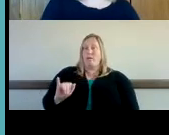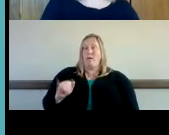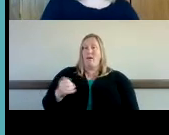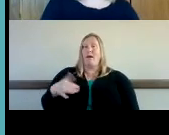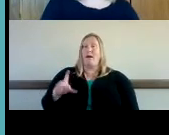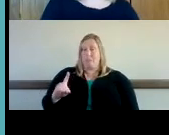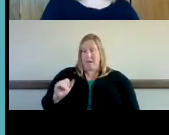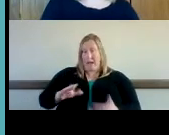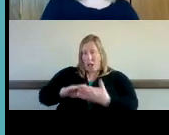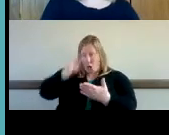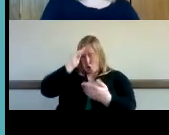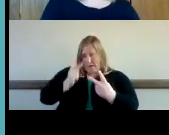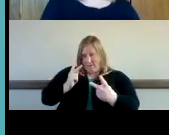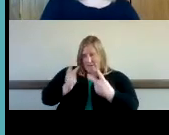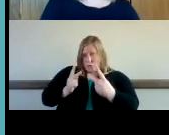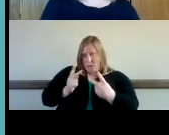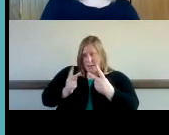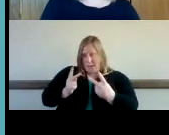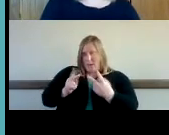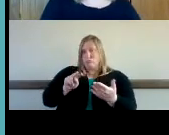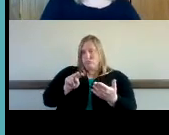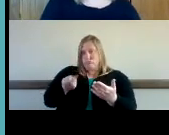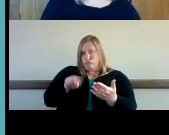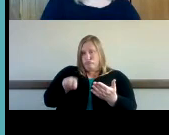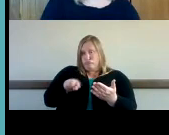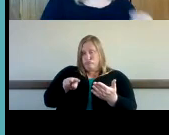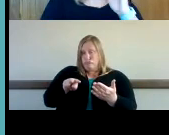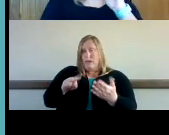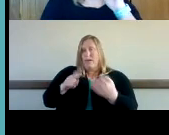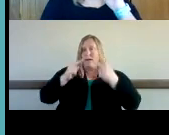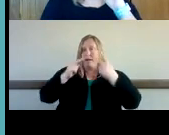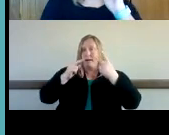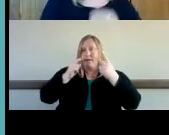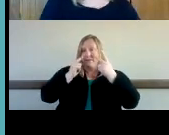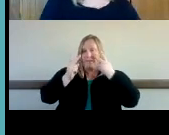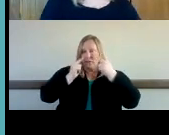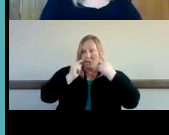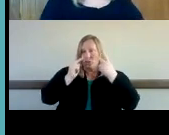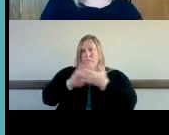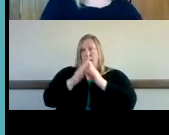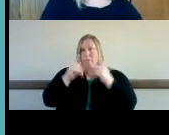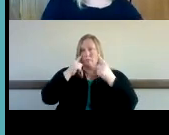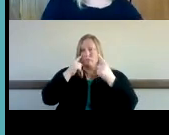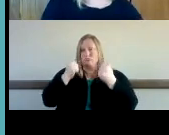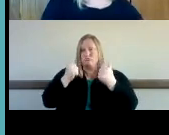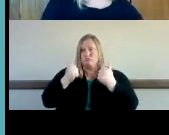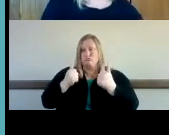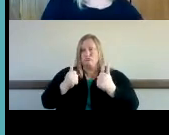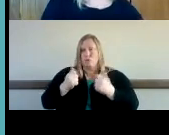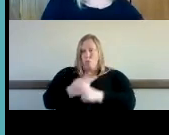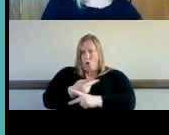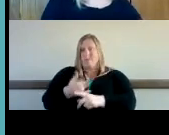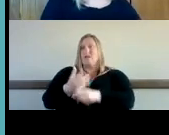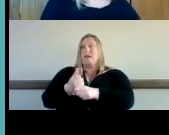visually um as her vision began to deteriorate she got cochlear